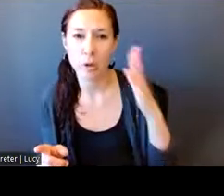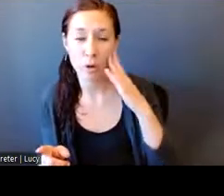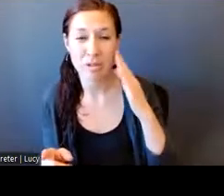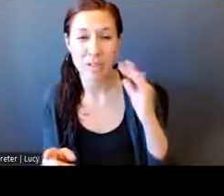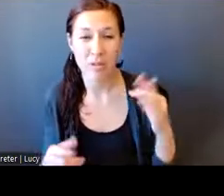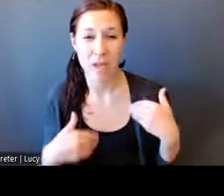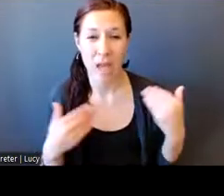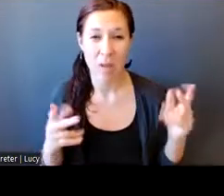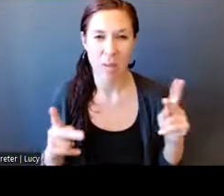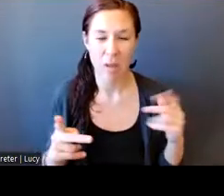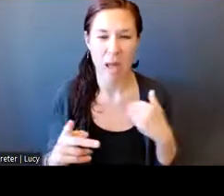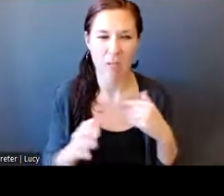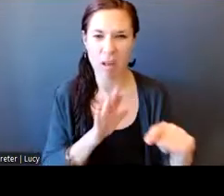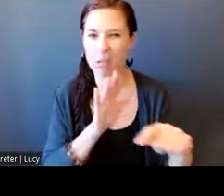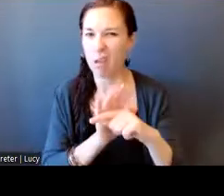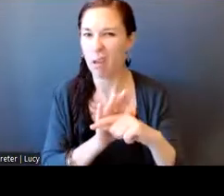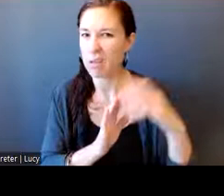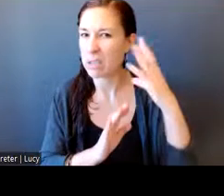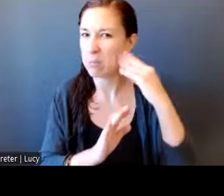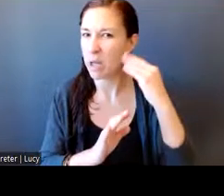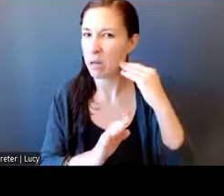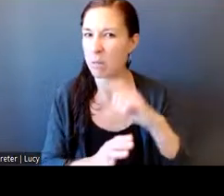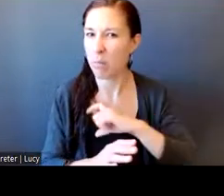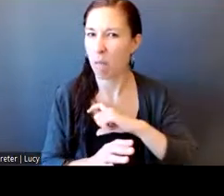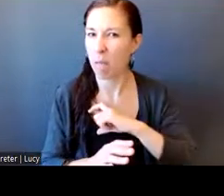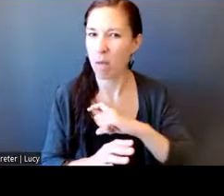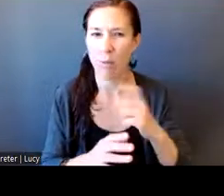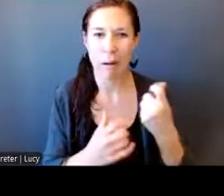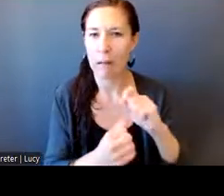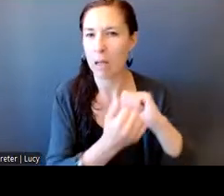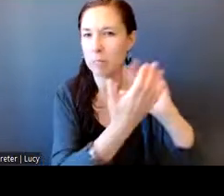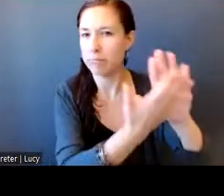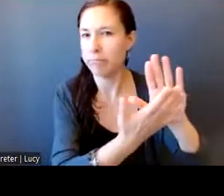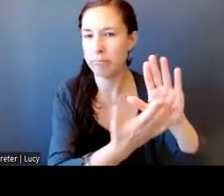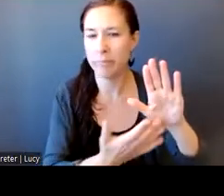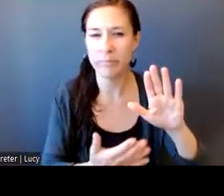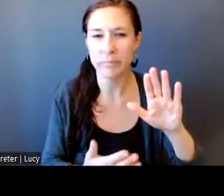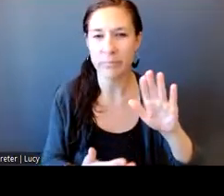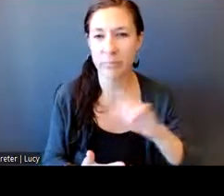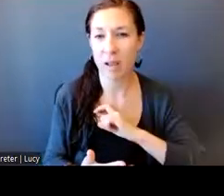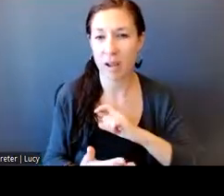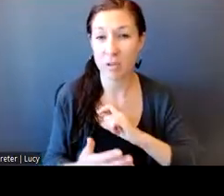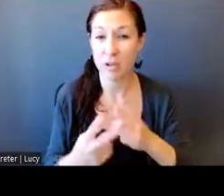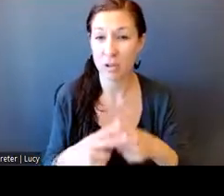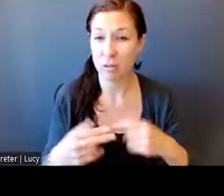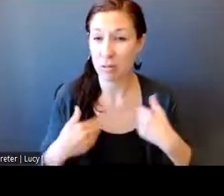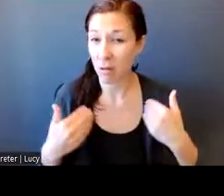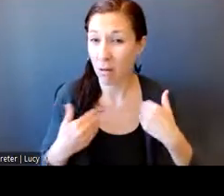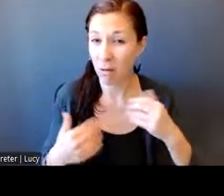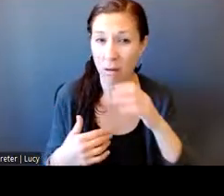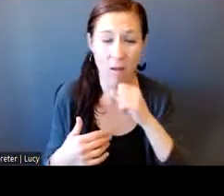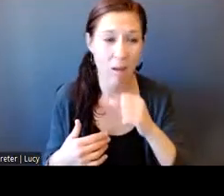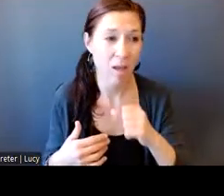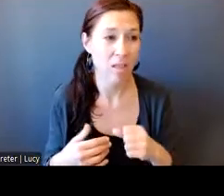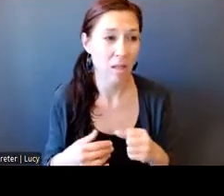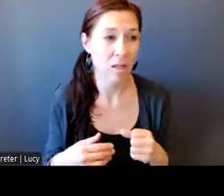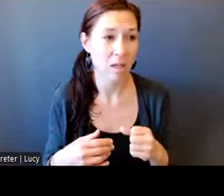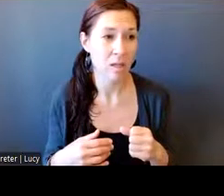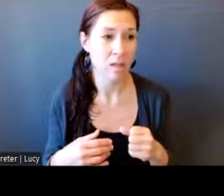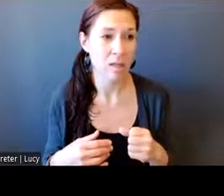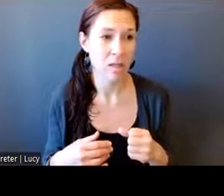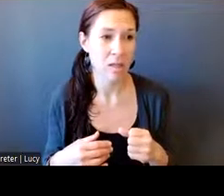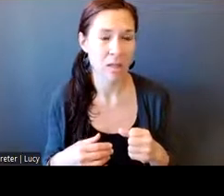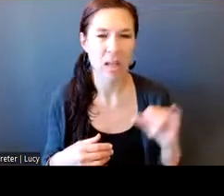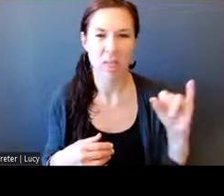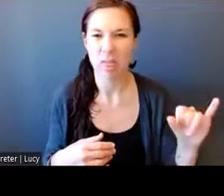encounters or an encounter period with an officer at a young age, um, it centers them and it focuses them and it creates a